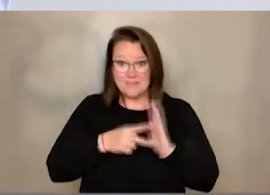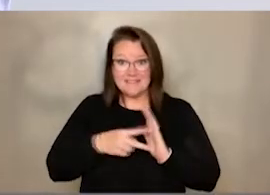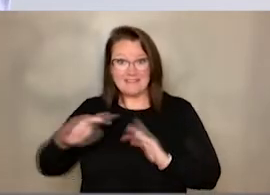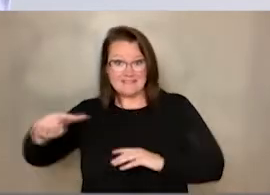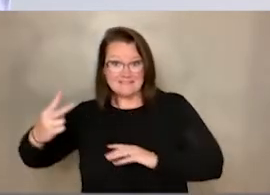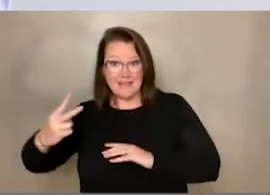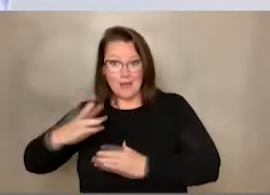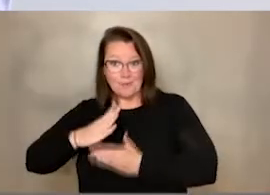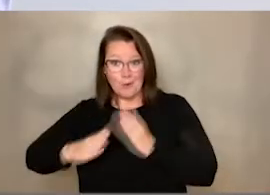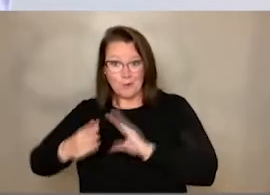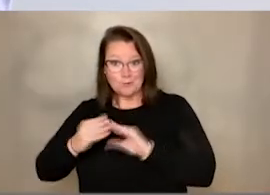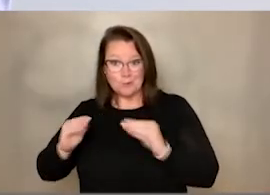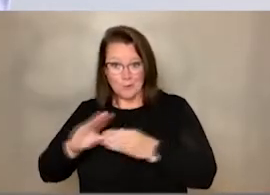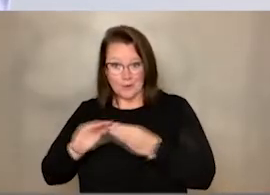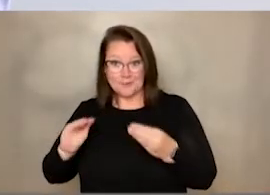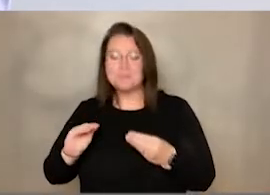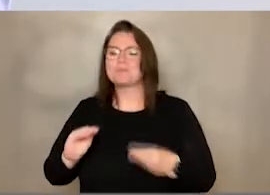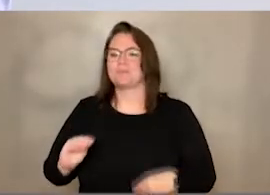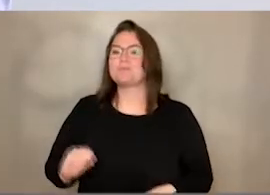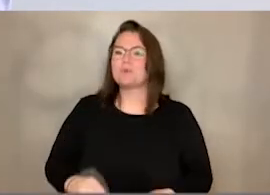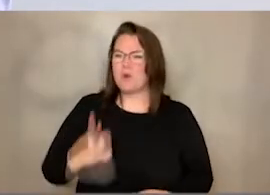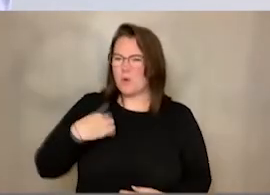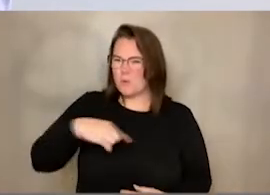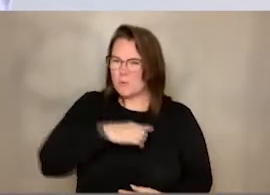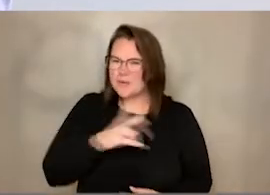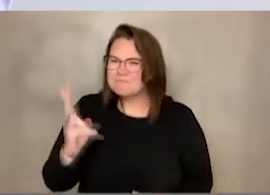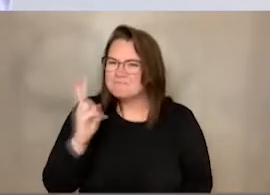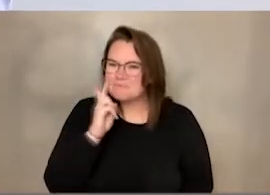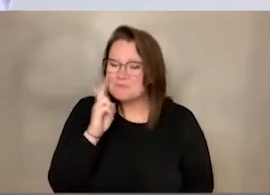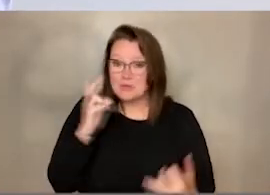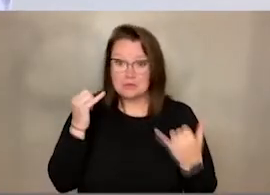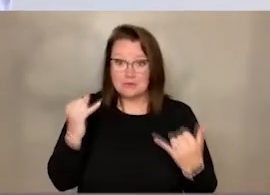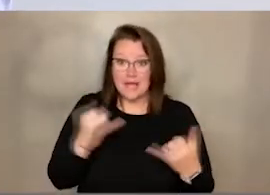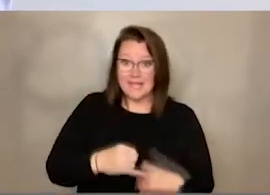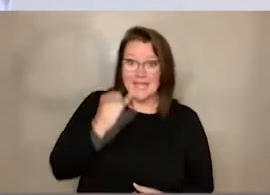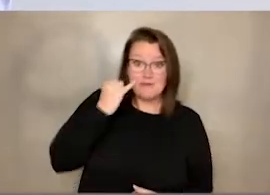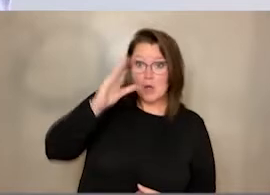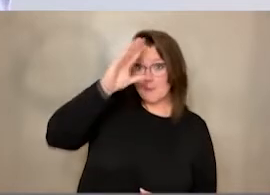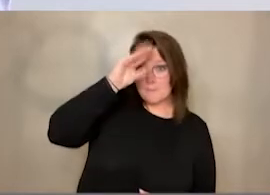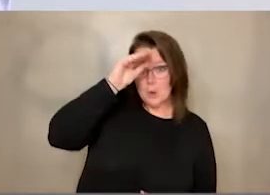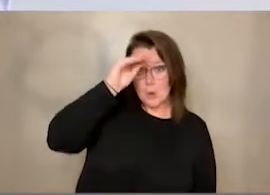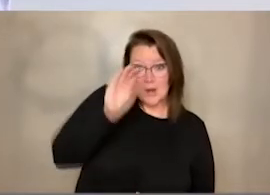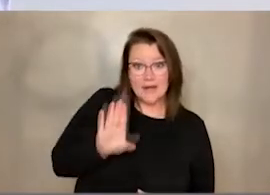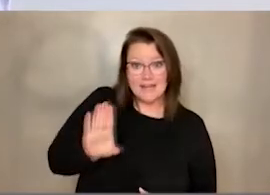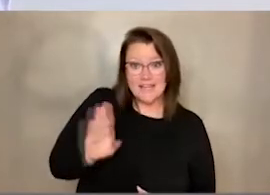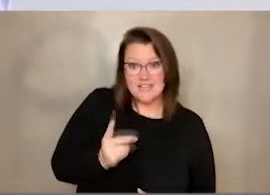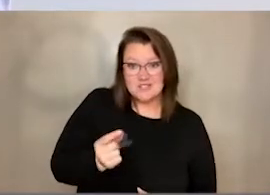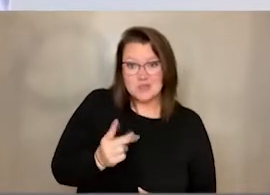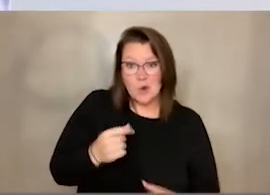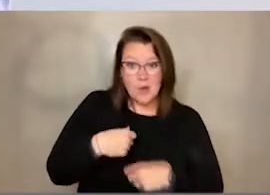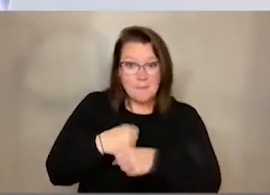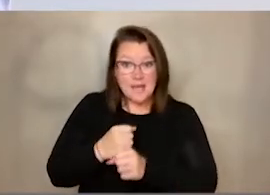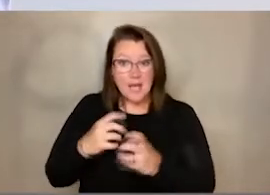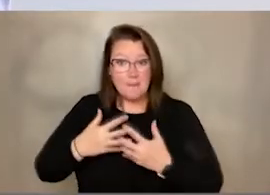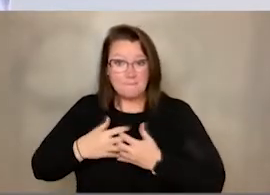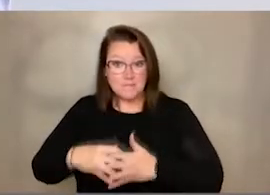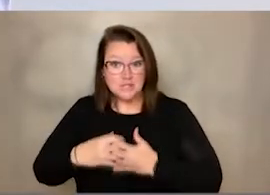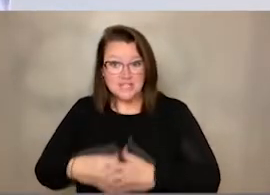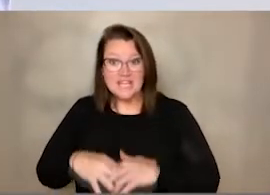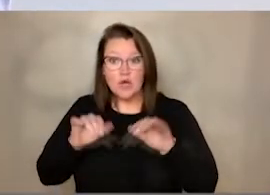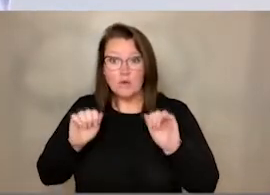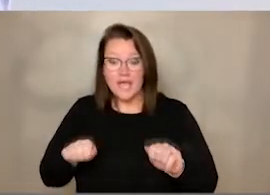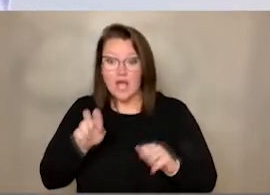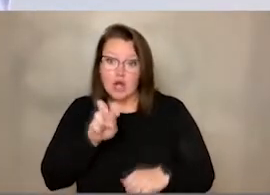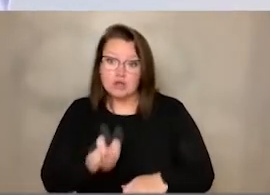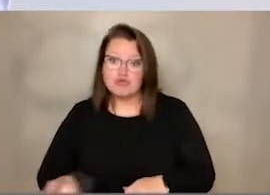friends at Penguin. We're going to find out today what happens when a boy and his dog build a machine so that they can travel back in